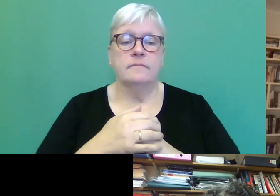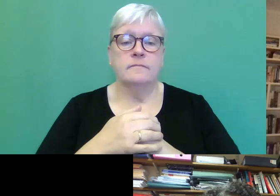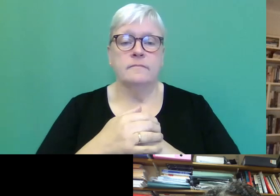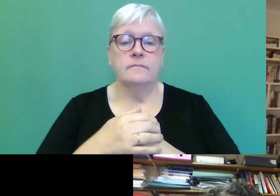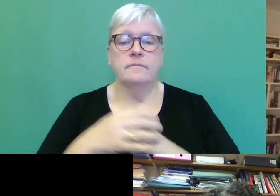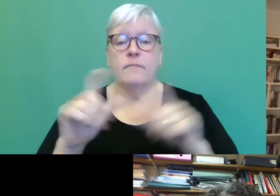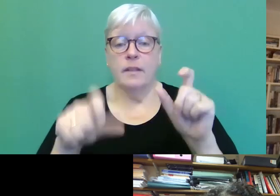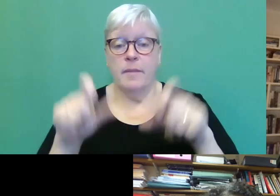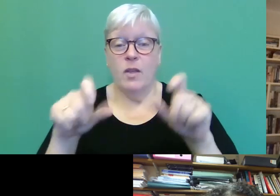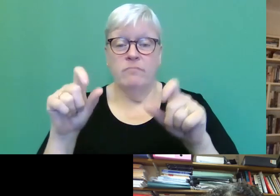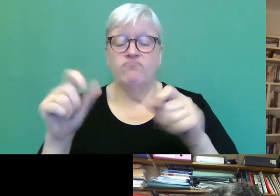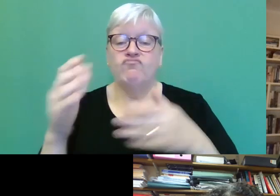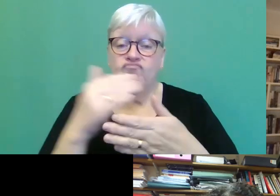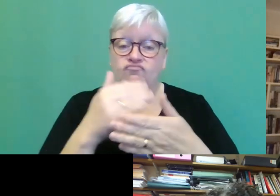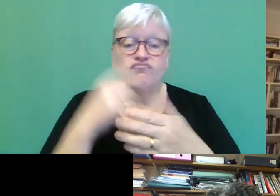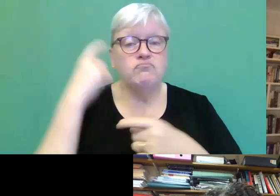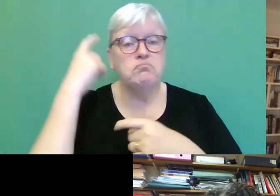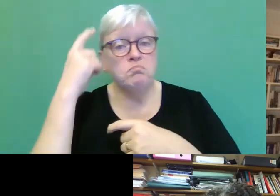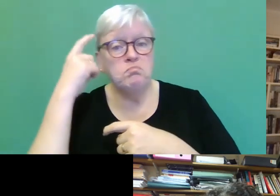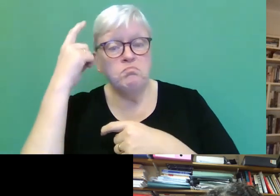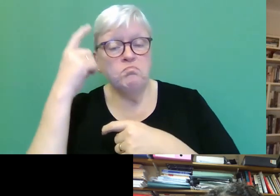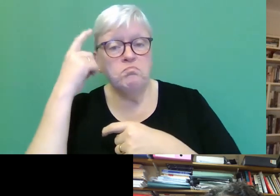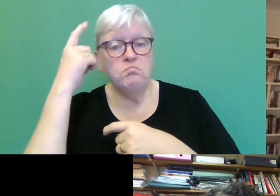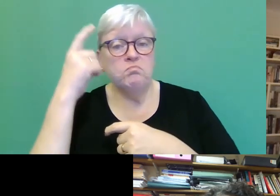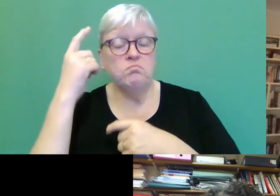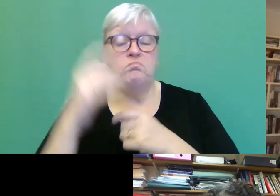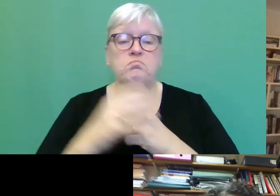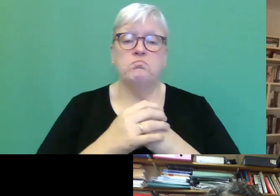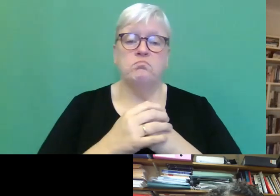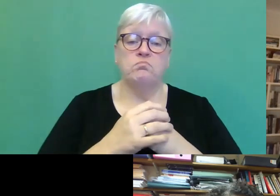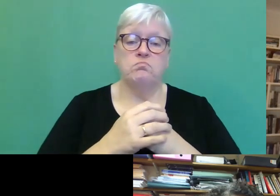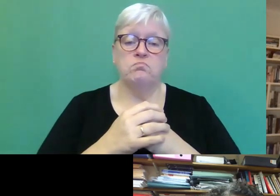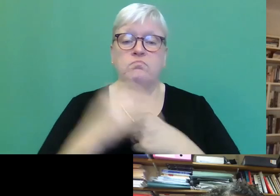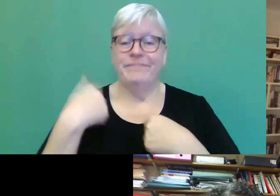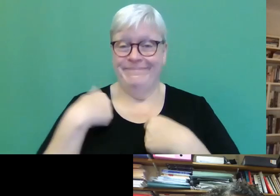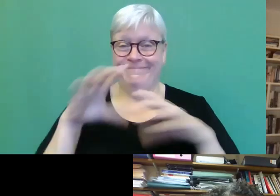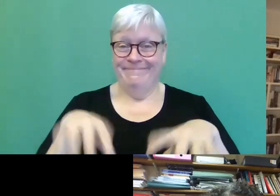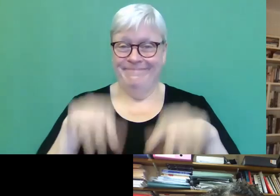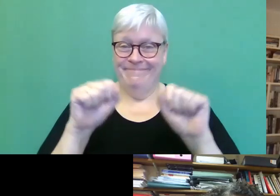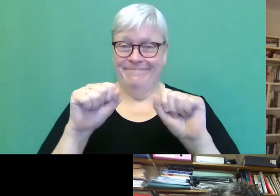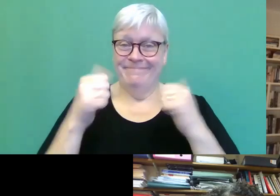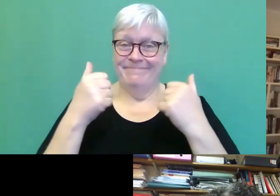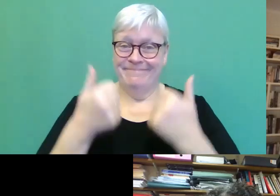their thoughts, I'll kick us off, if that's all right.